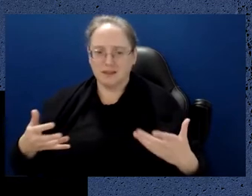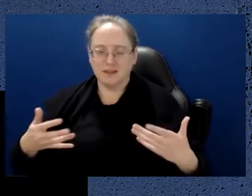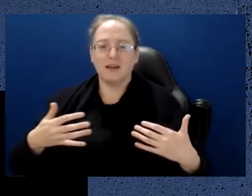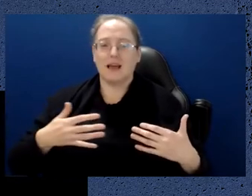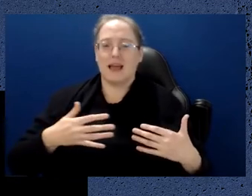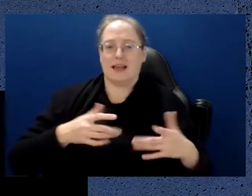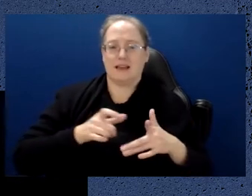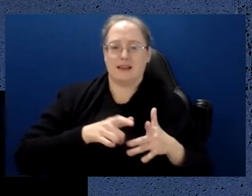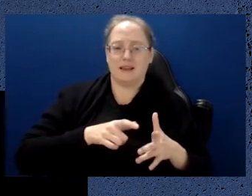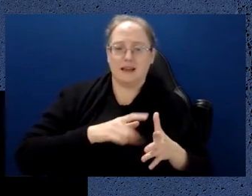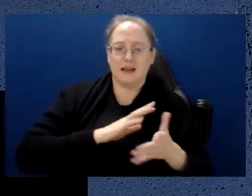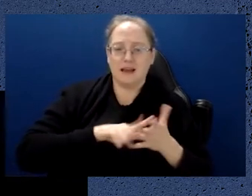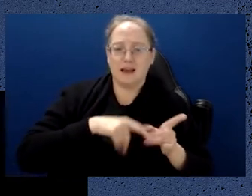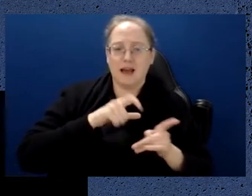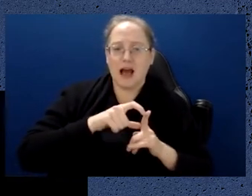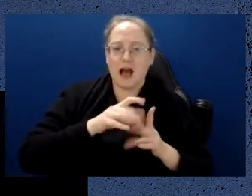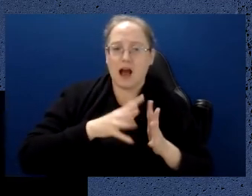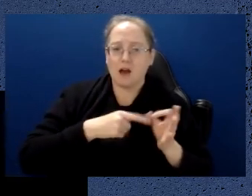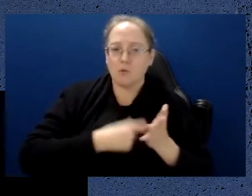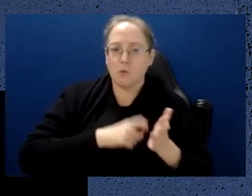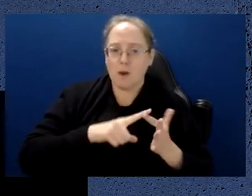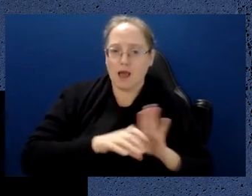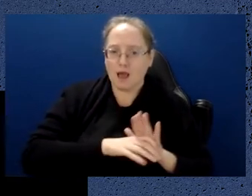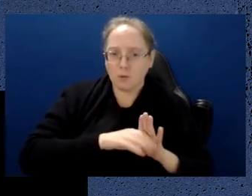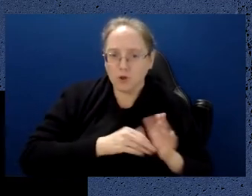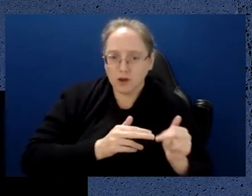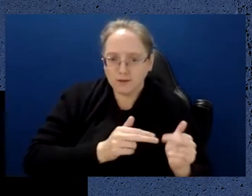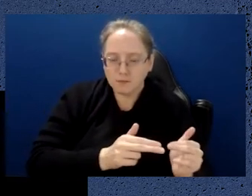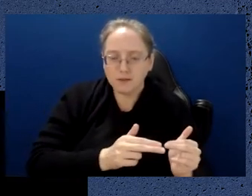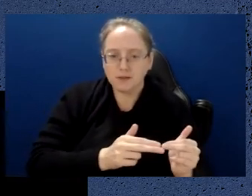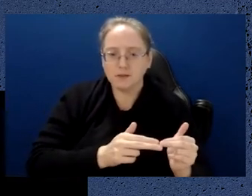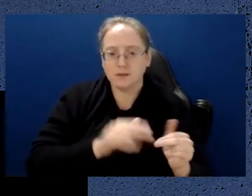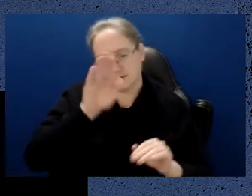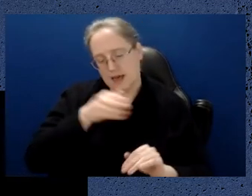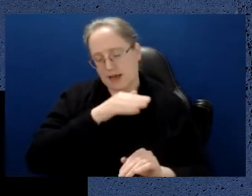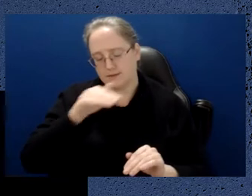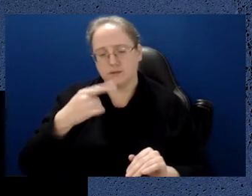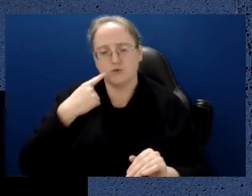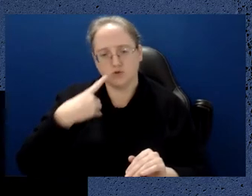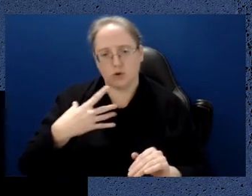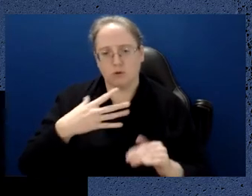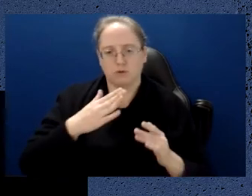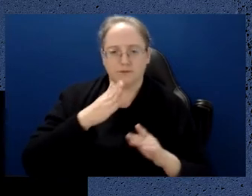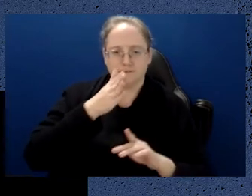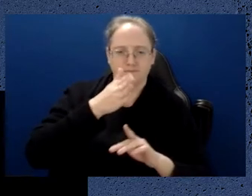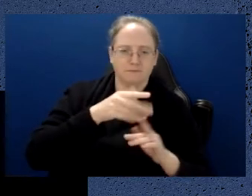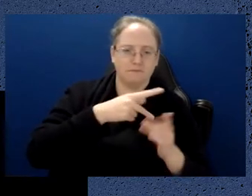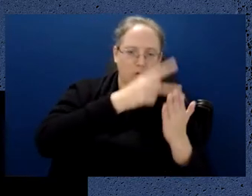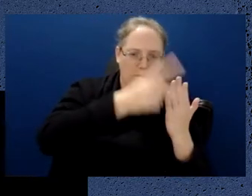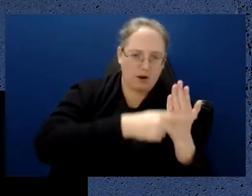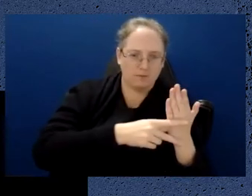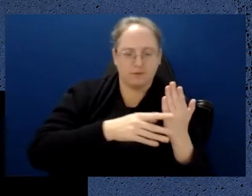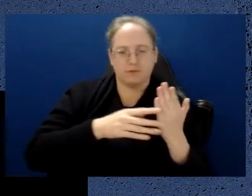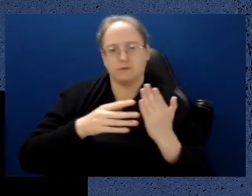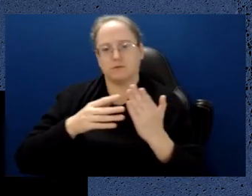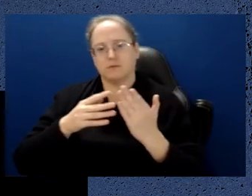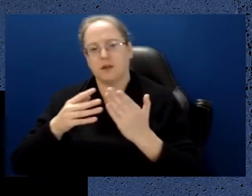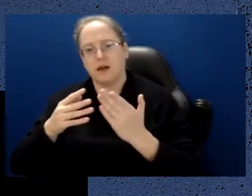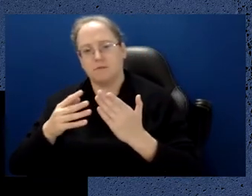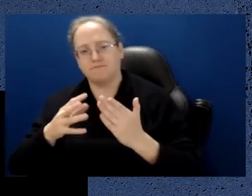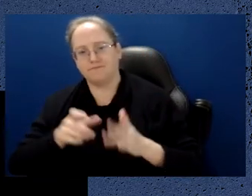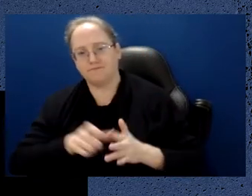activity. So the axes are sort of splitting out hardware, software, startups and corporations.